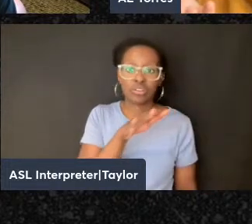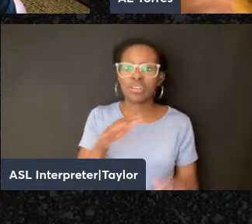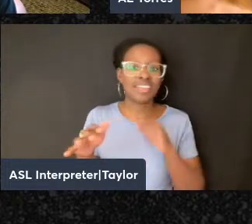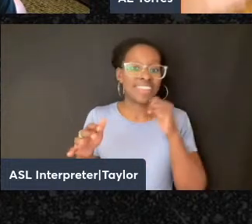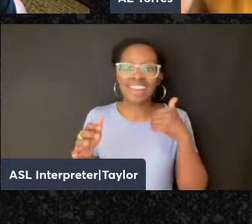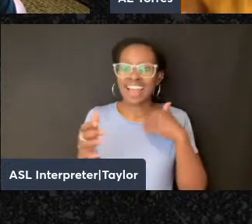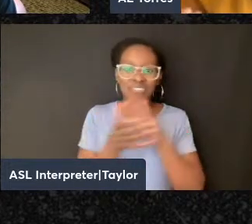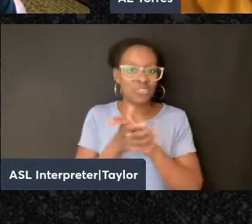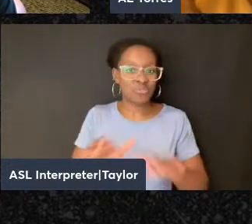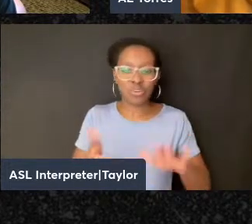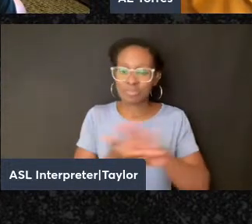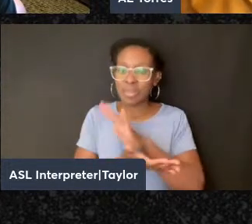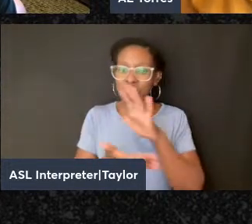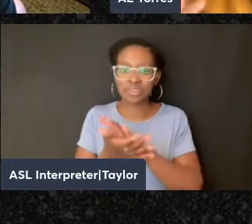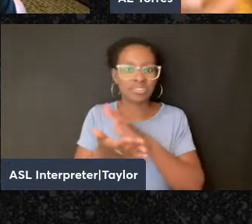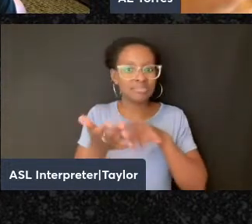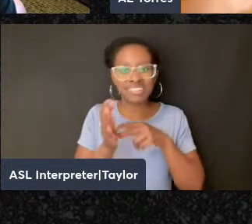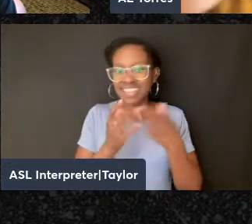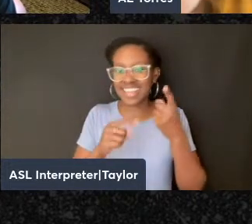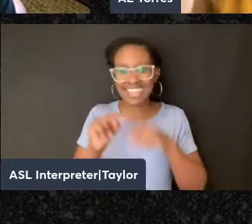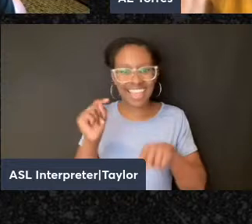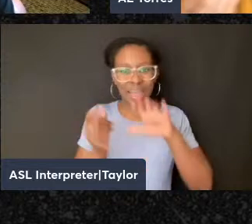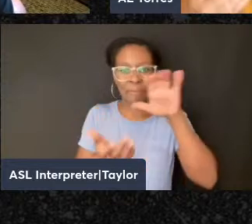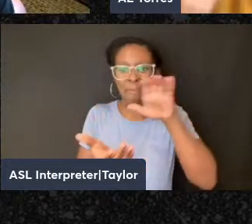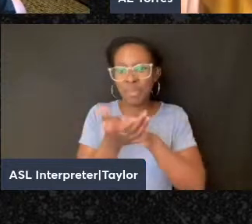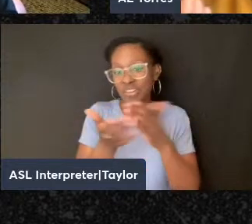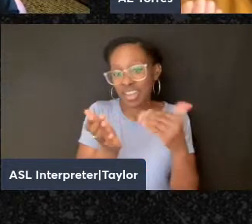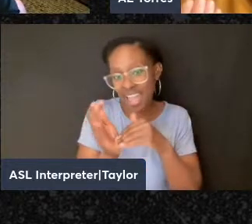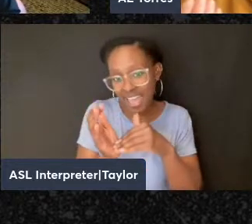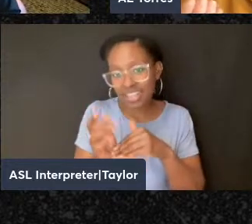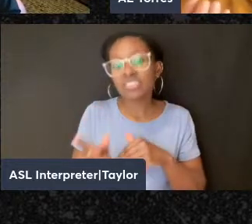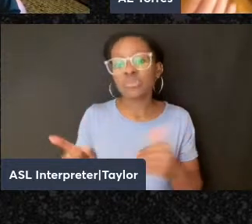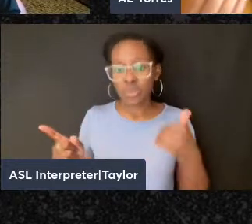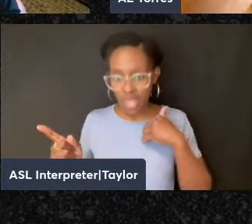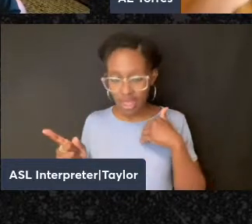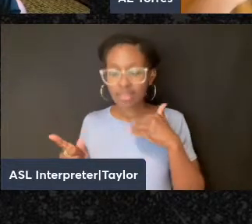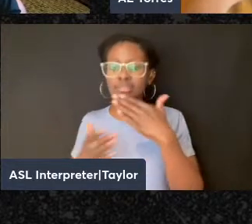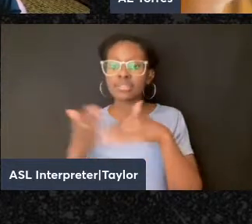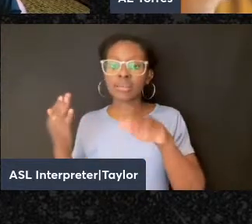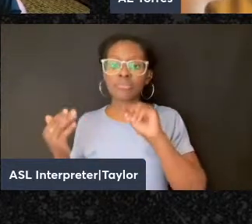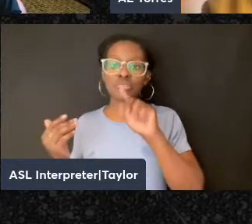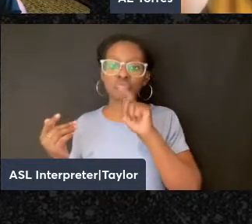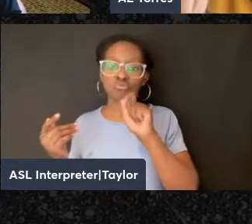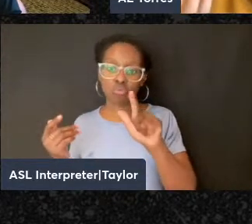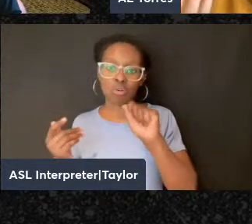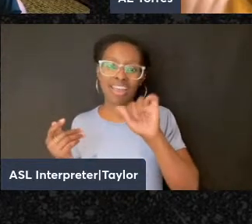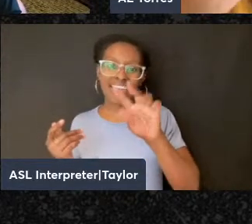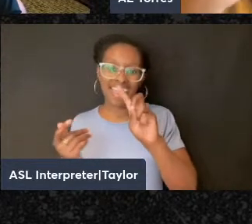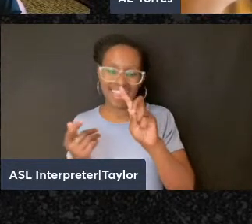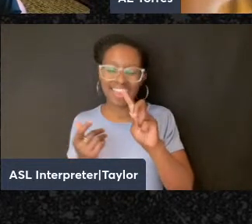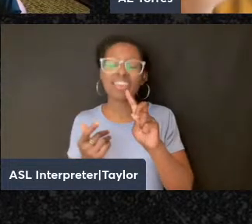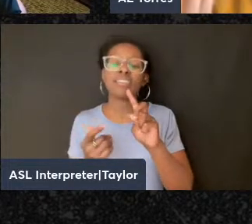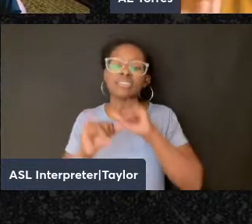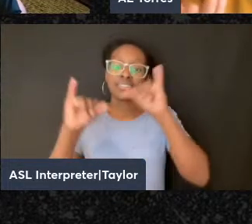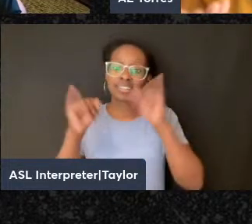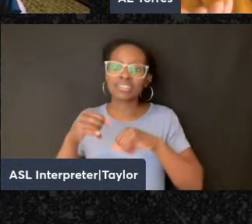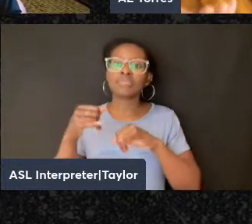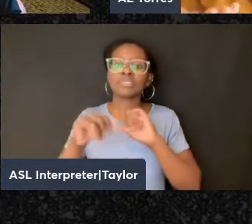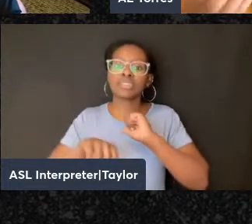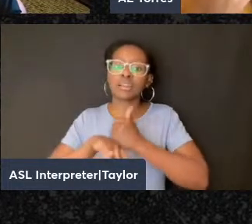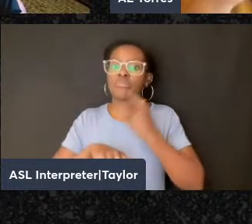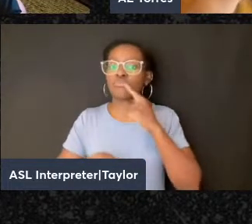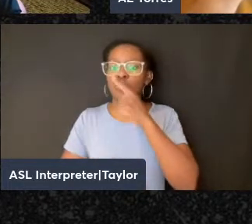papers, so they could not remarry. And so there were these mutual aid systems set up for women